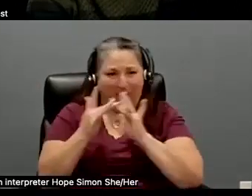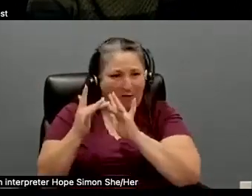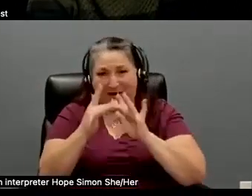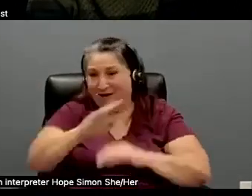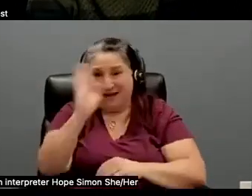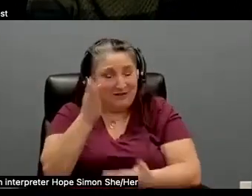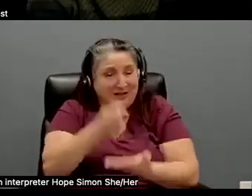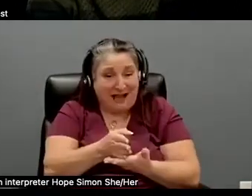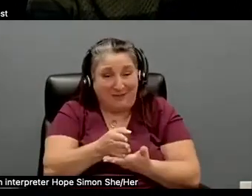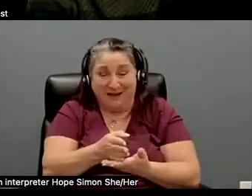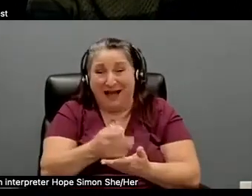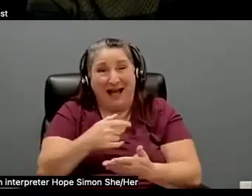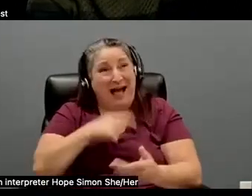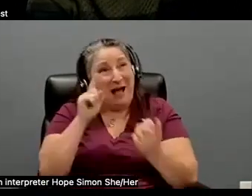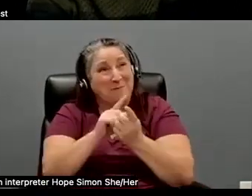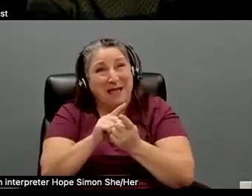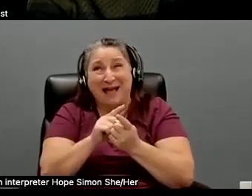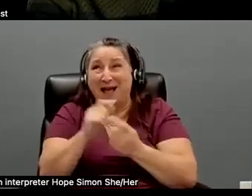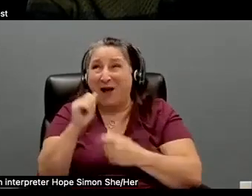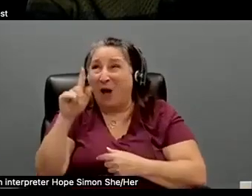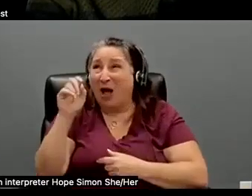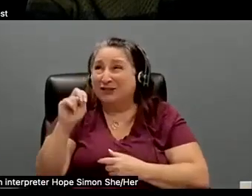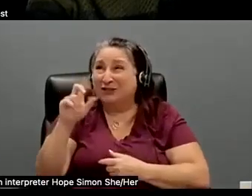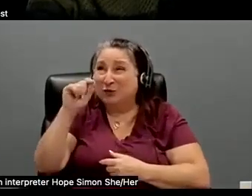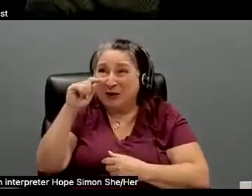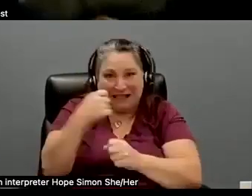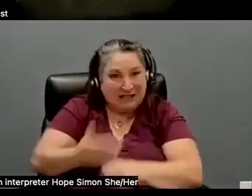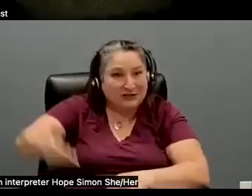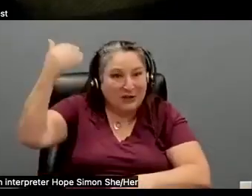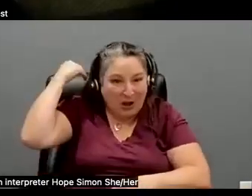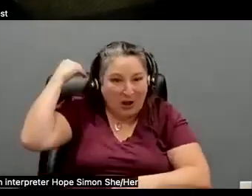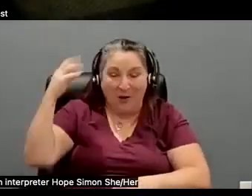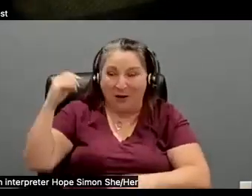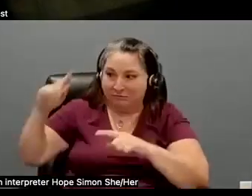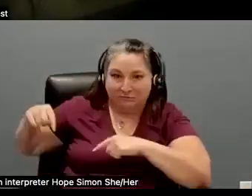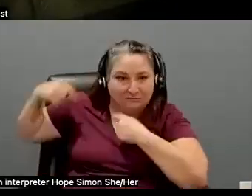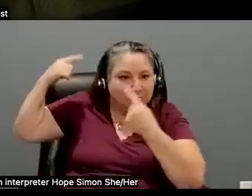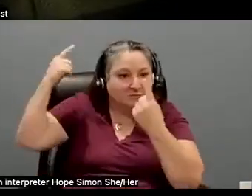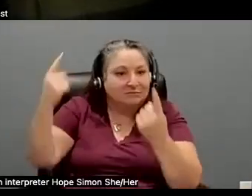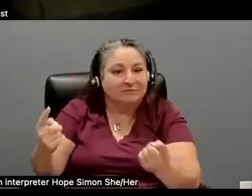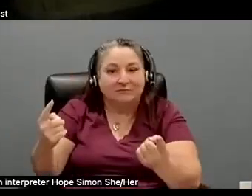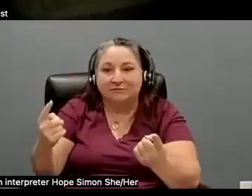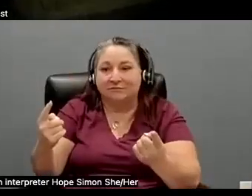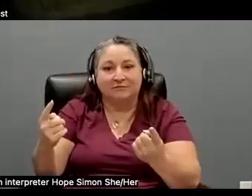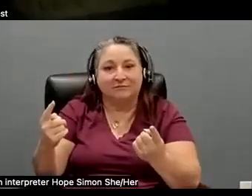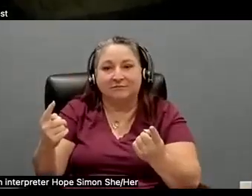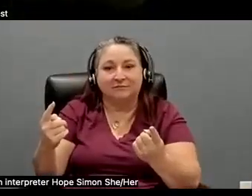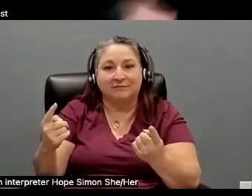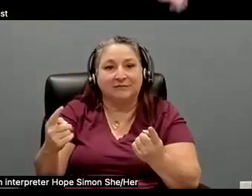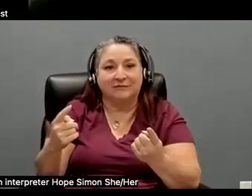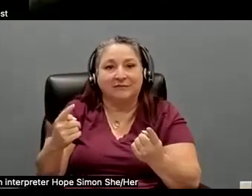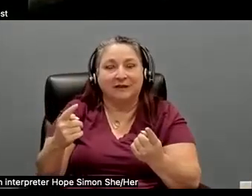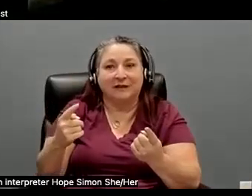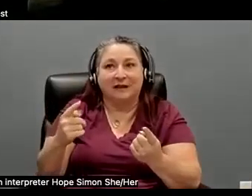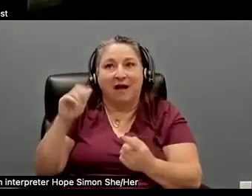time I met him 20 something years ago, he has been, he has, he has communicated